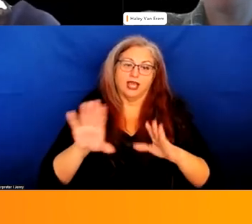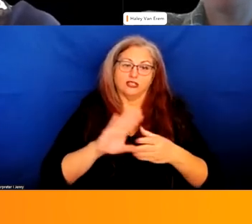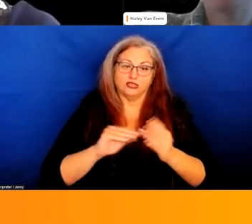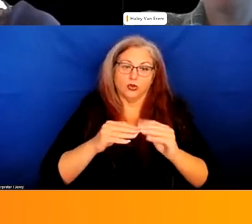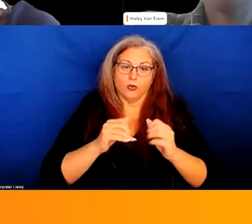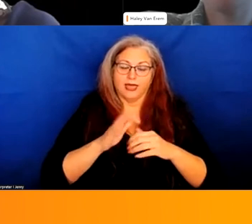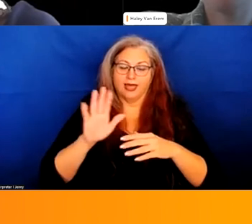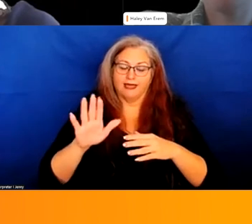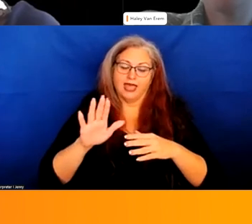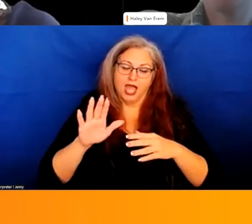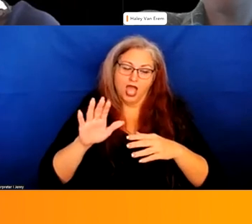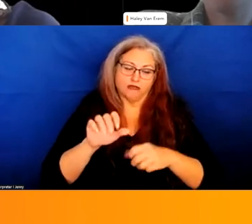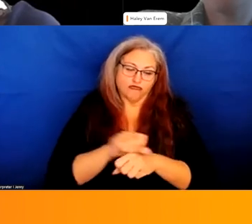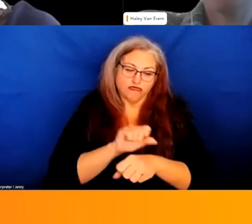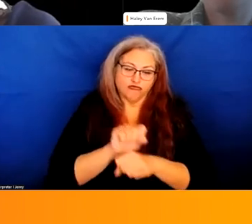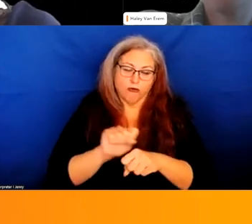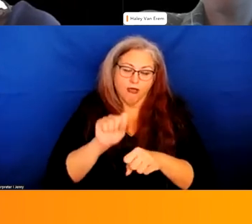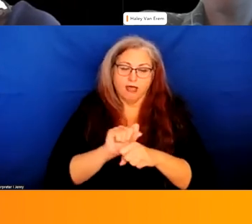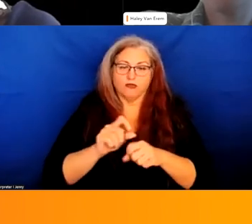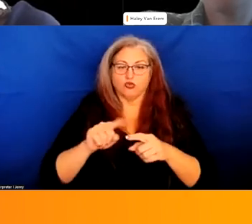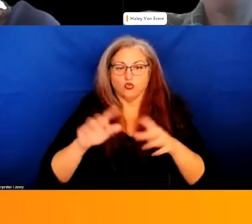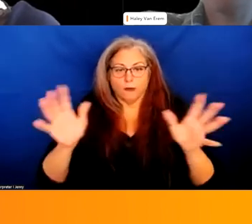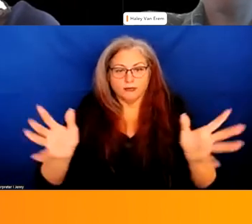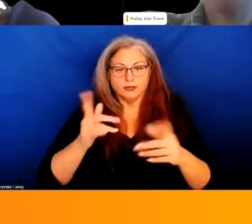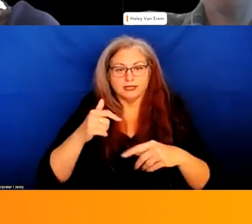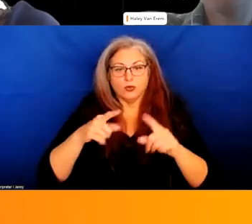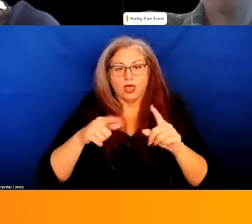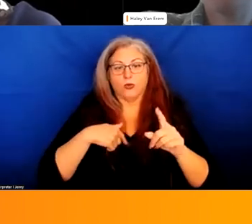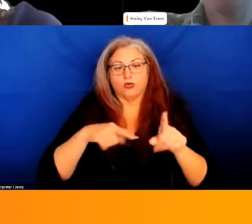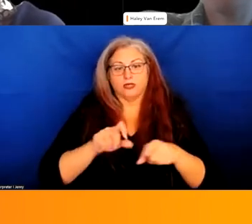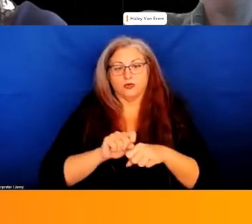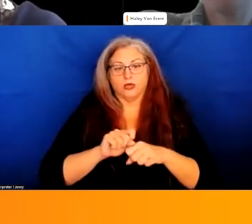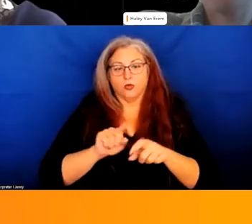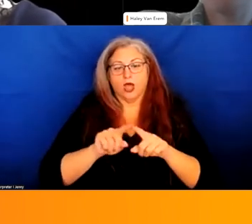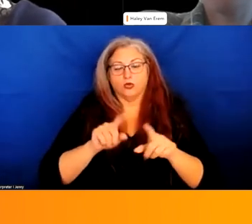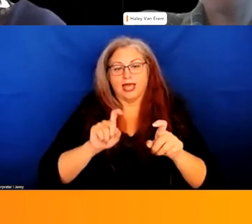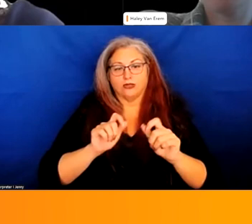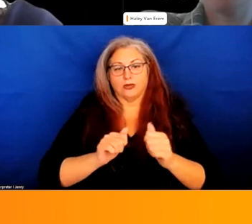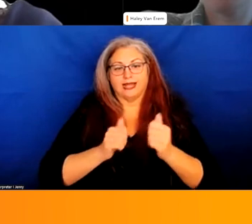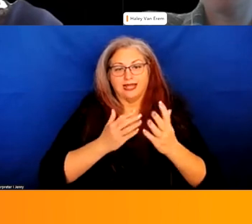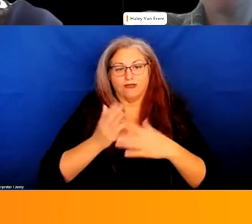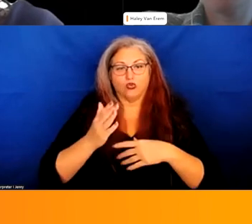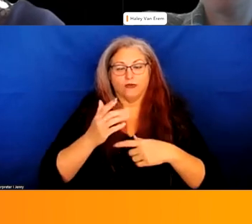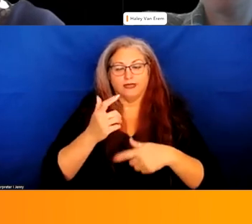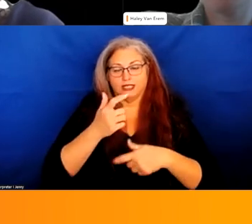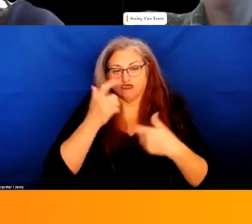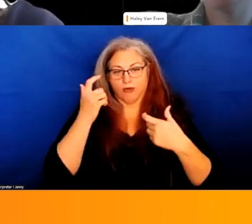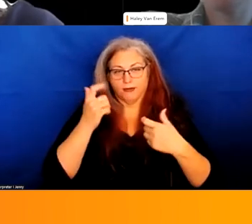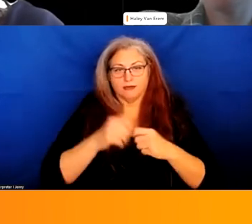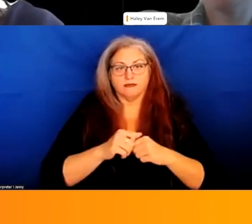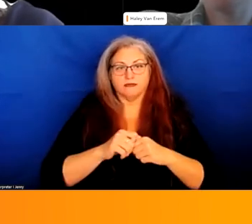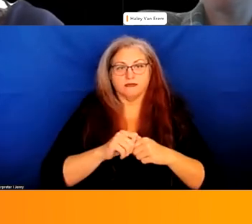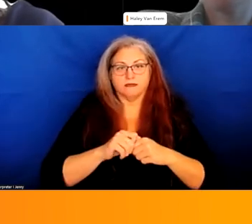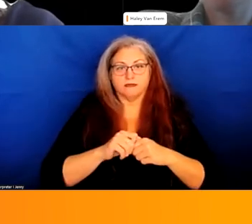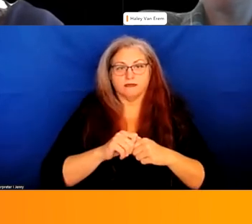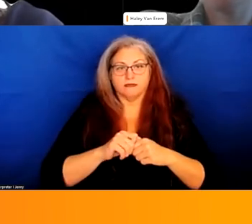drive to push things forward because we while we were doing this work we also had to live through the trauma literally um